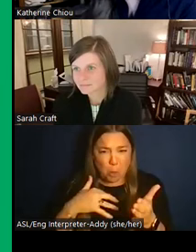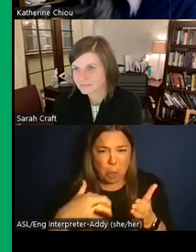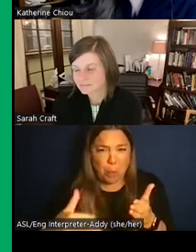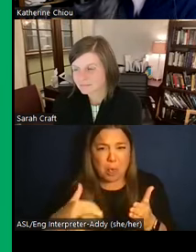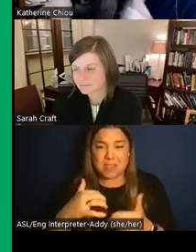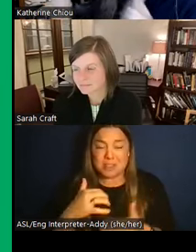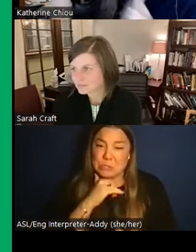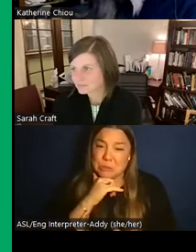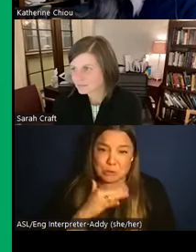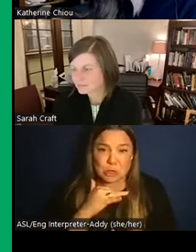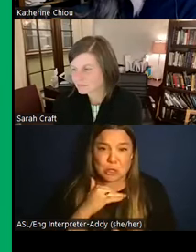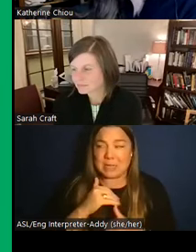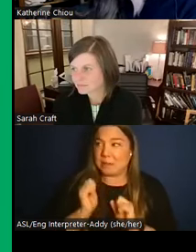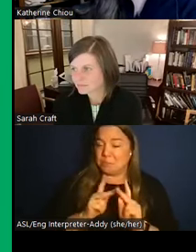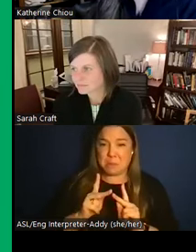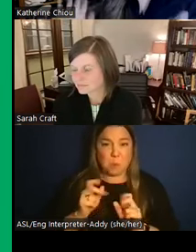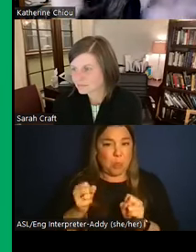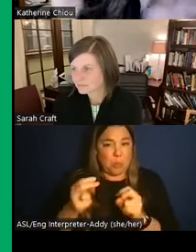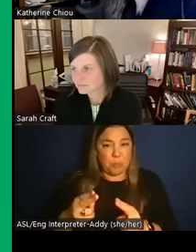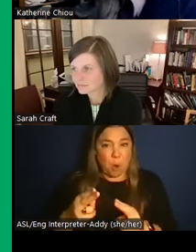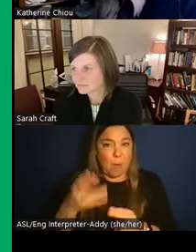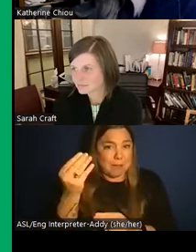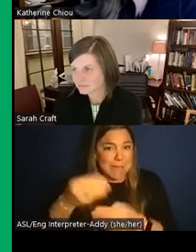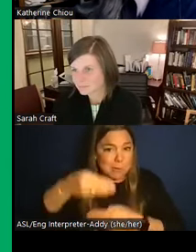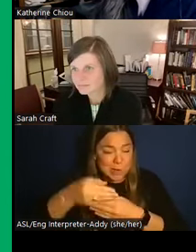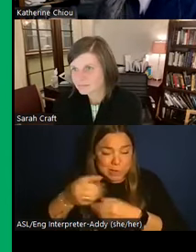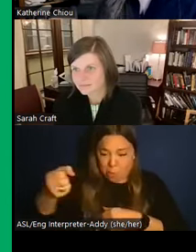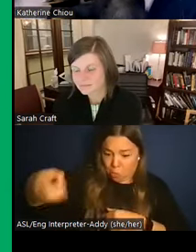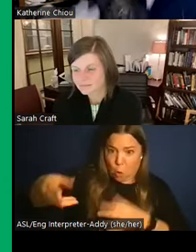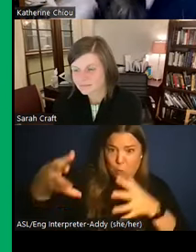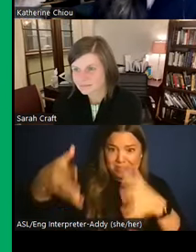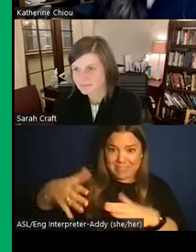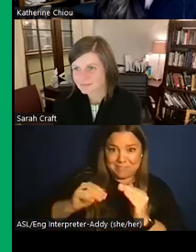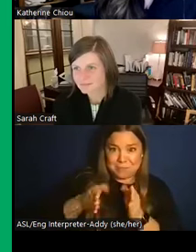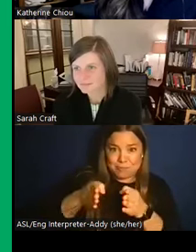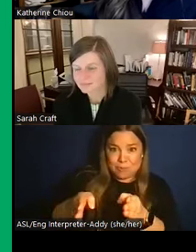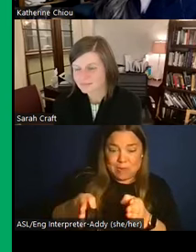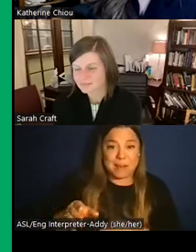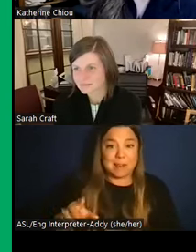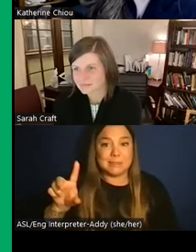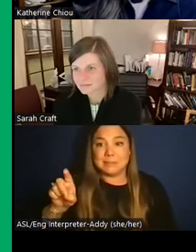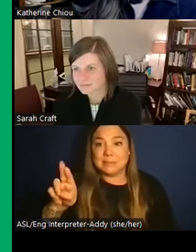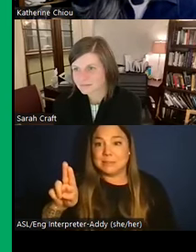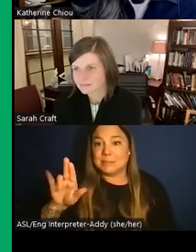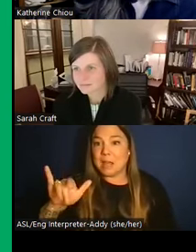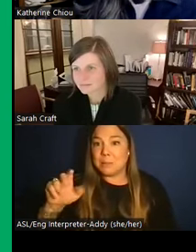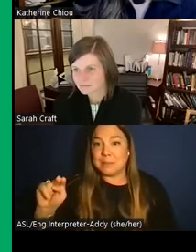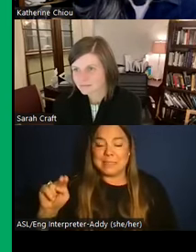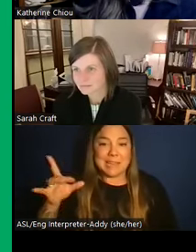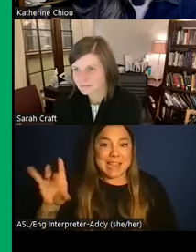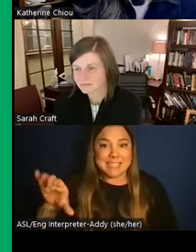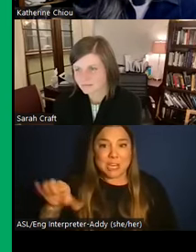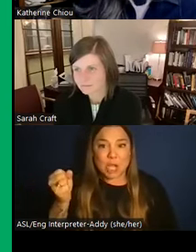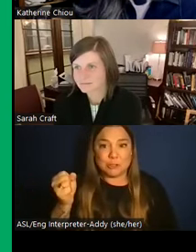waste out the window down into the streets. The accounts of Dublin in the 1800s are absolutely